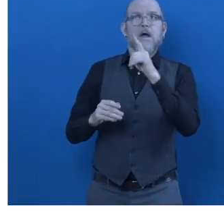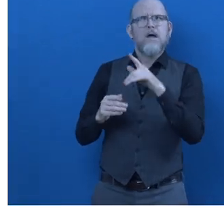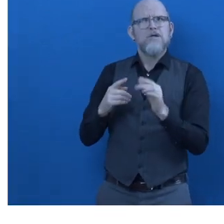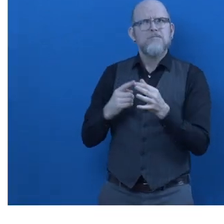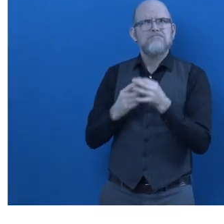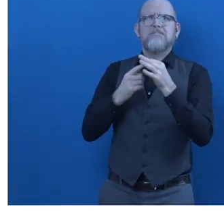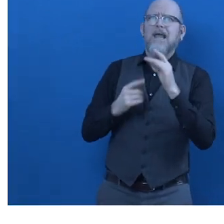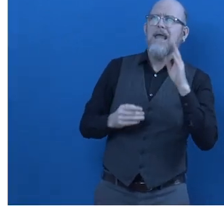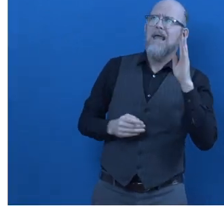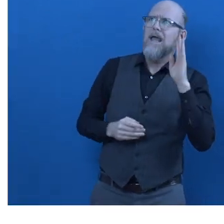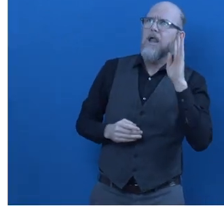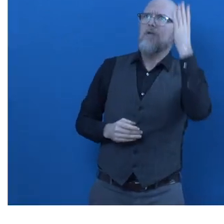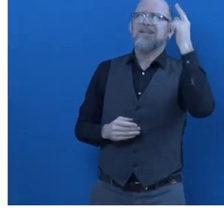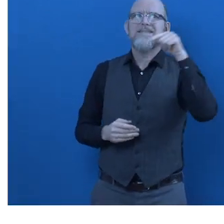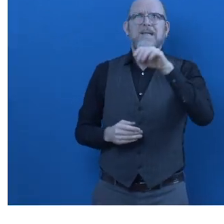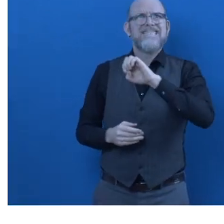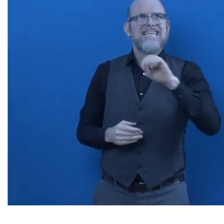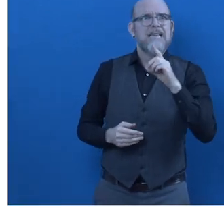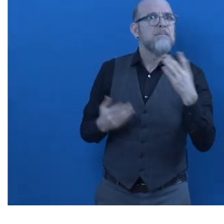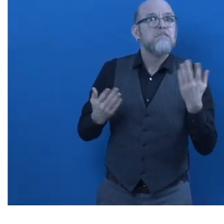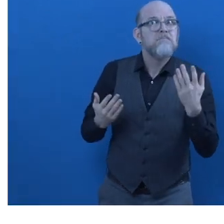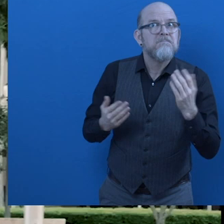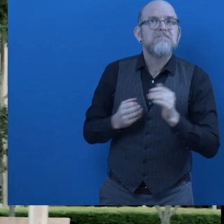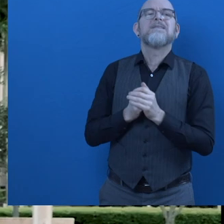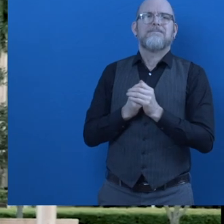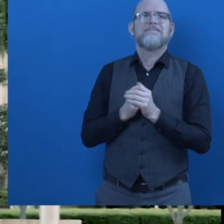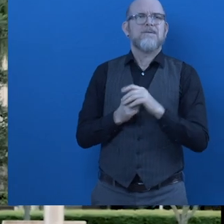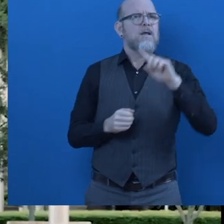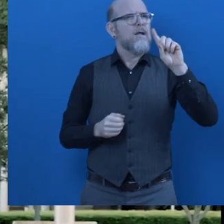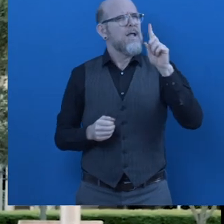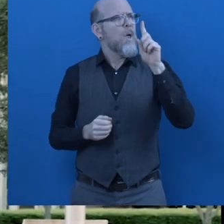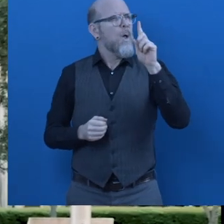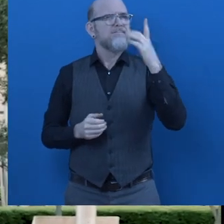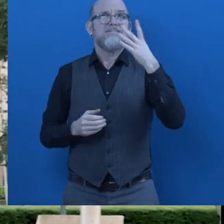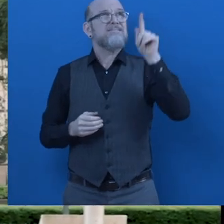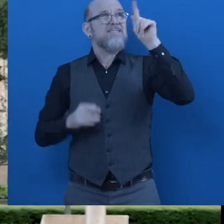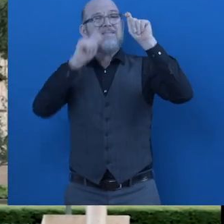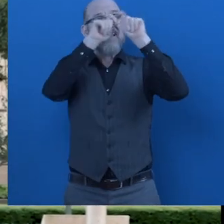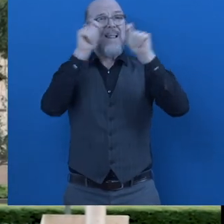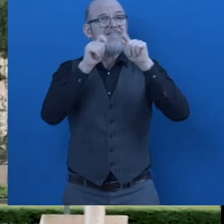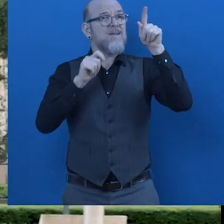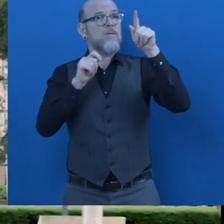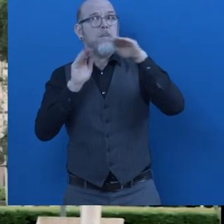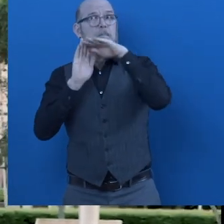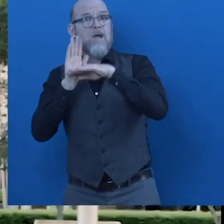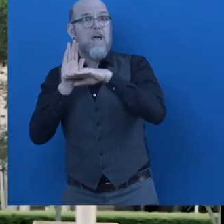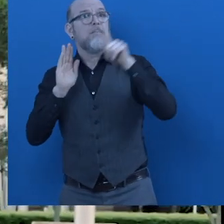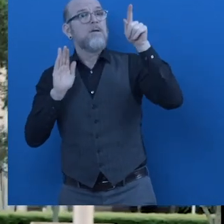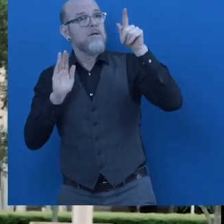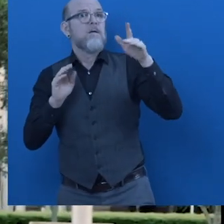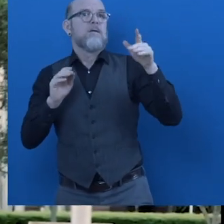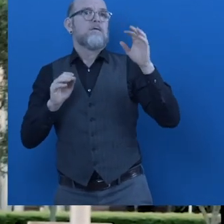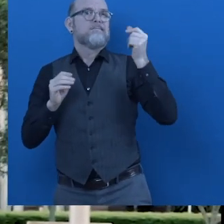What is unique and innovative about SEED? SEED is unique, the only federal,